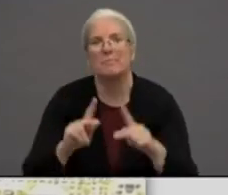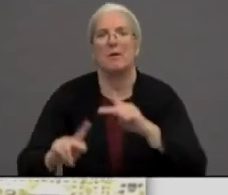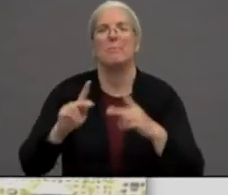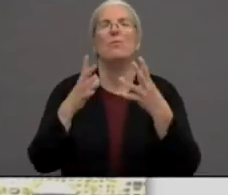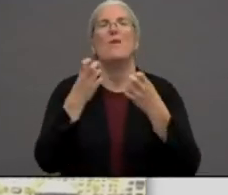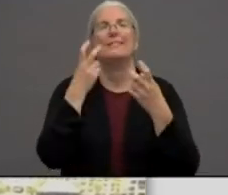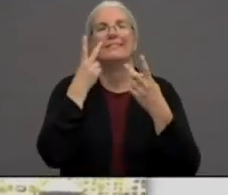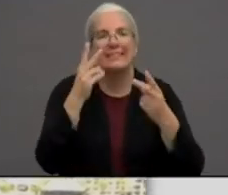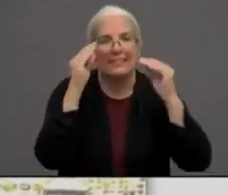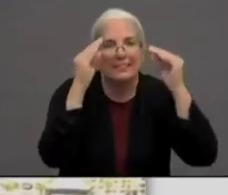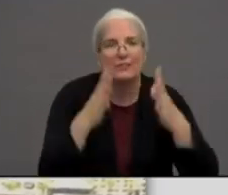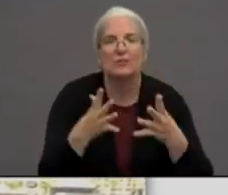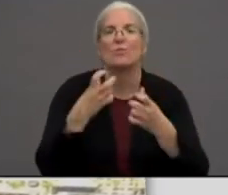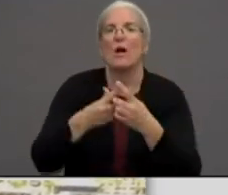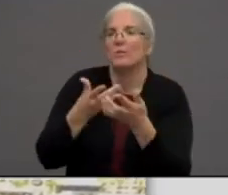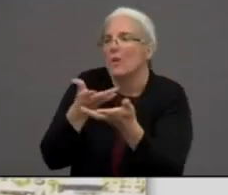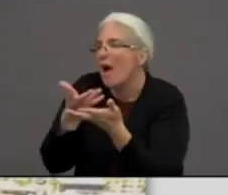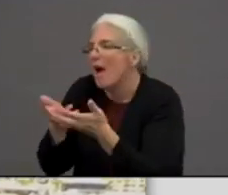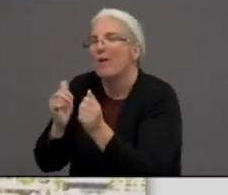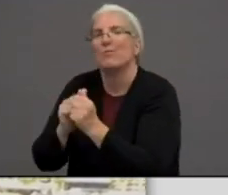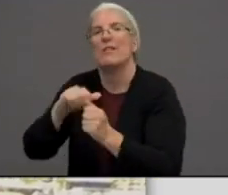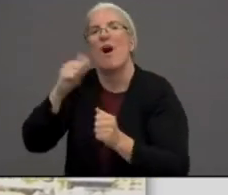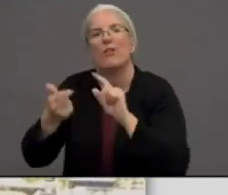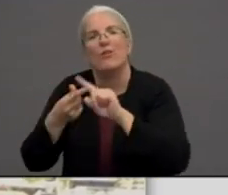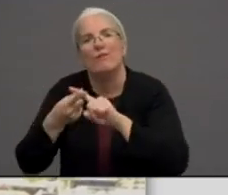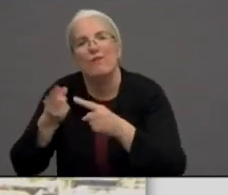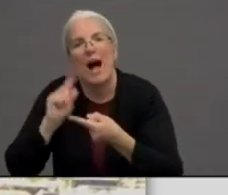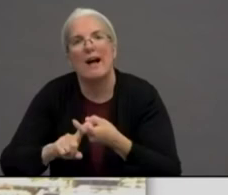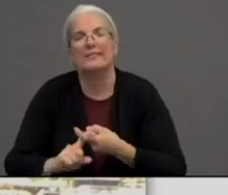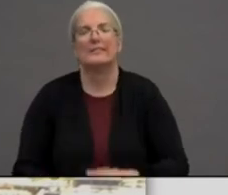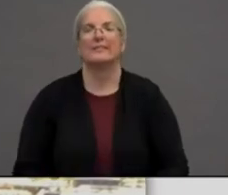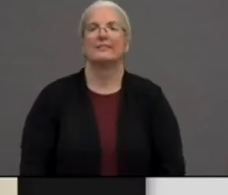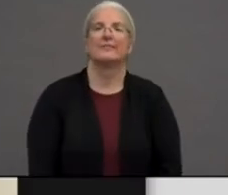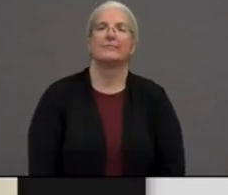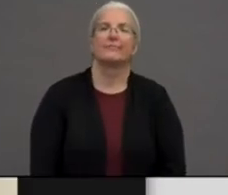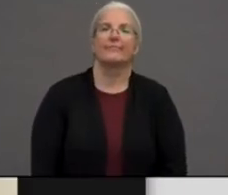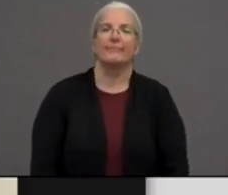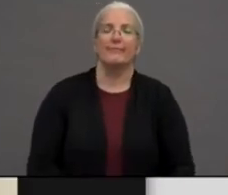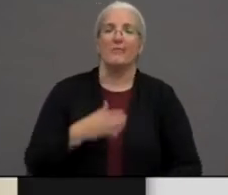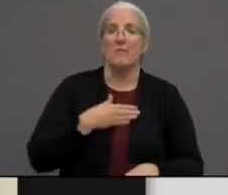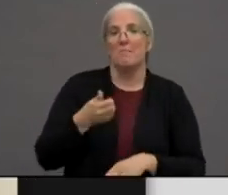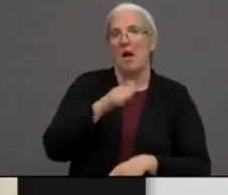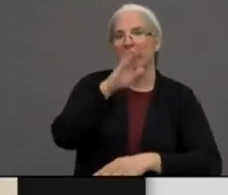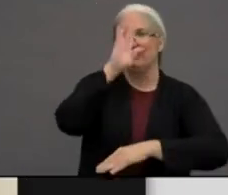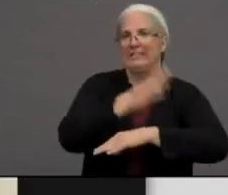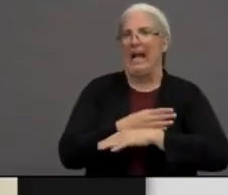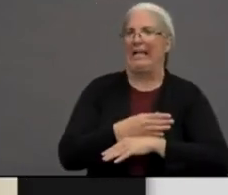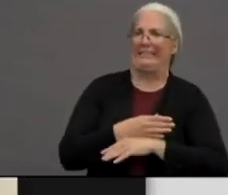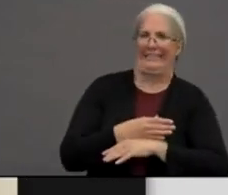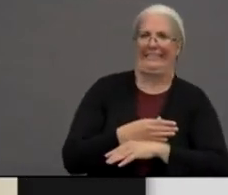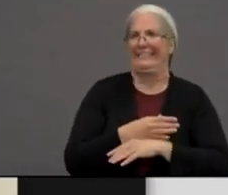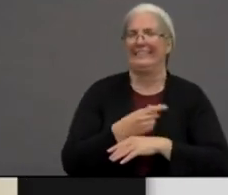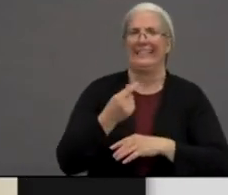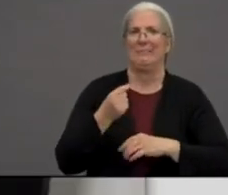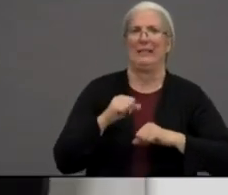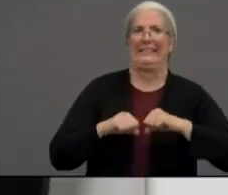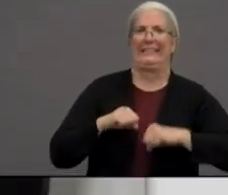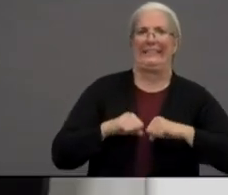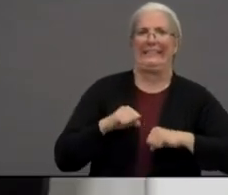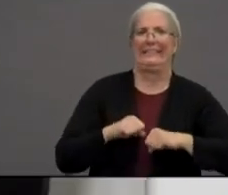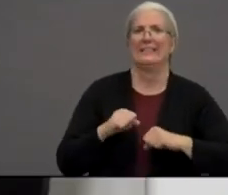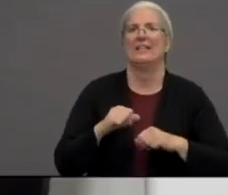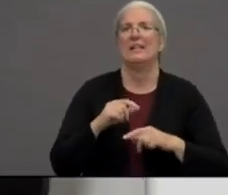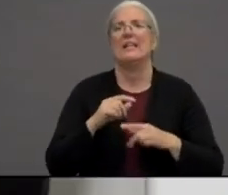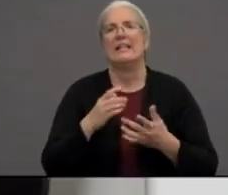with his classmates. My younger son, he can go either way, but he's kind of leaning more now towards returning to school. Well,